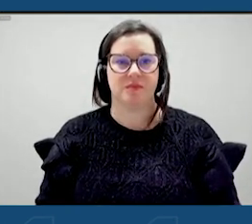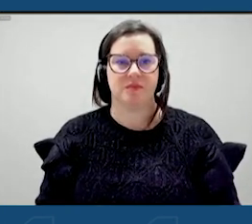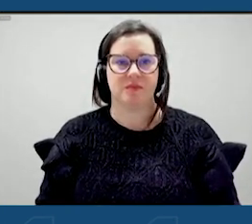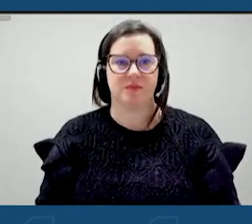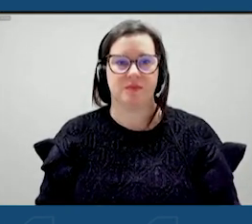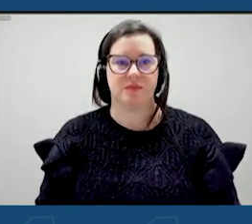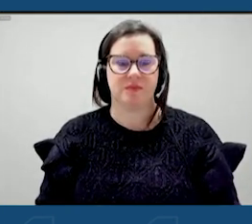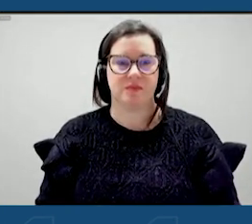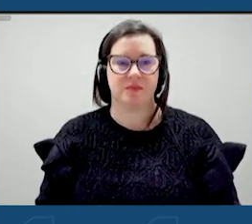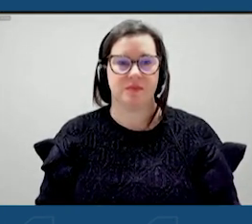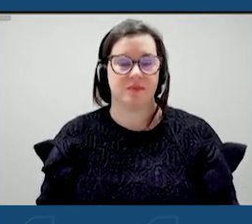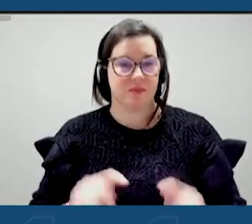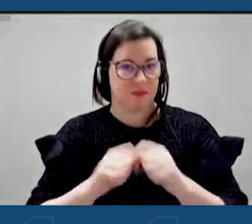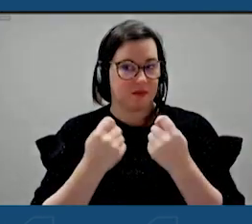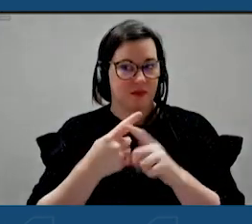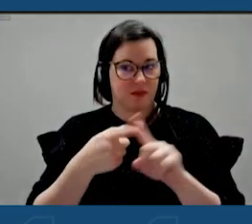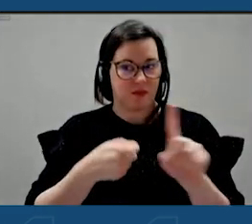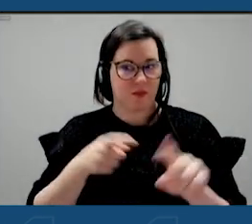And the team from Wellsville.